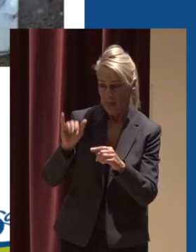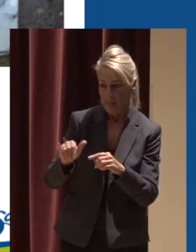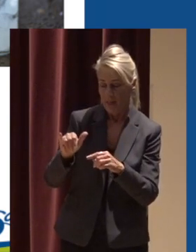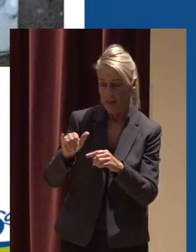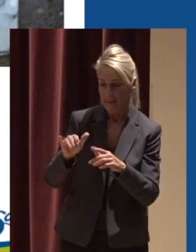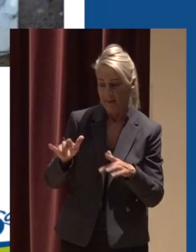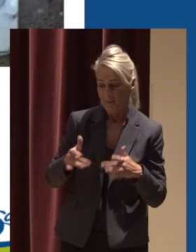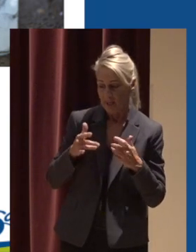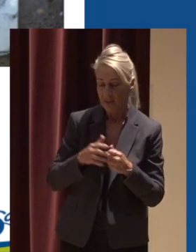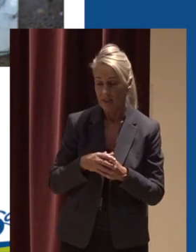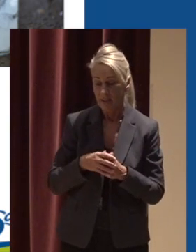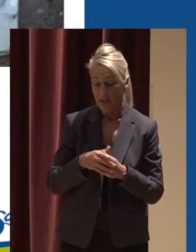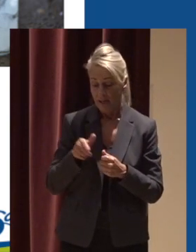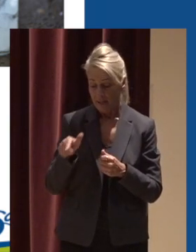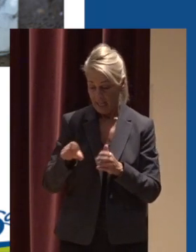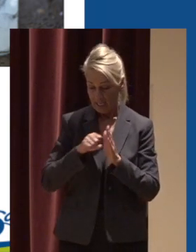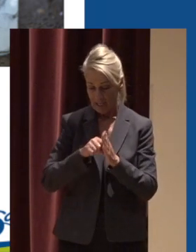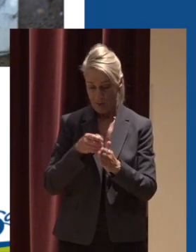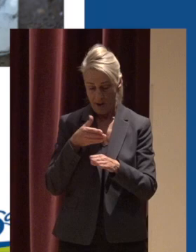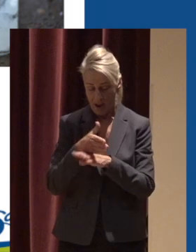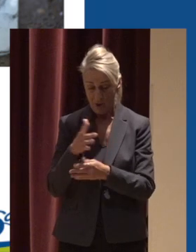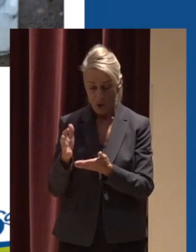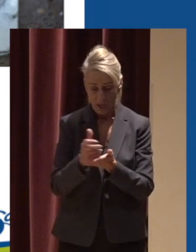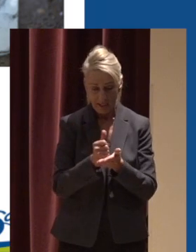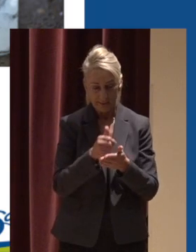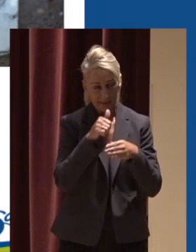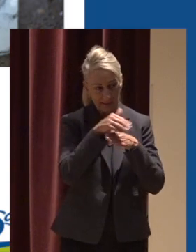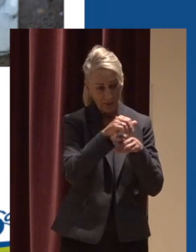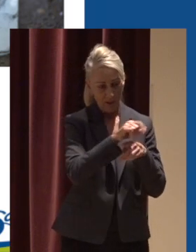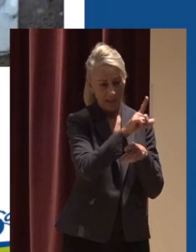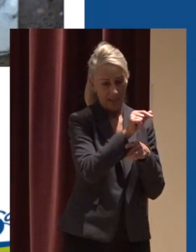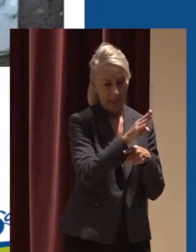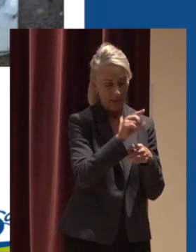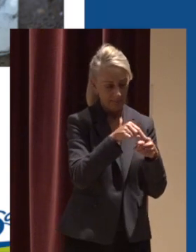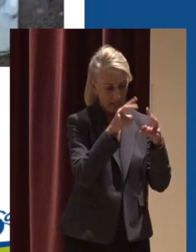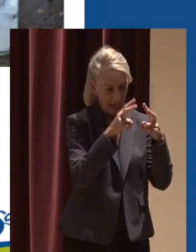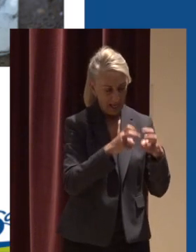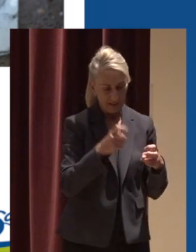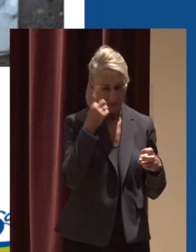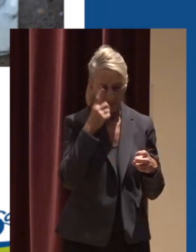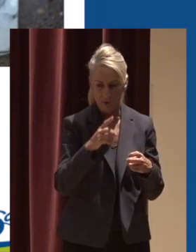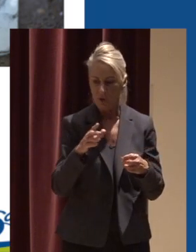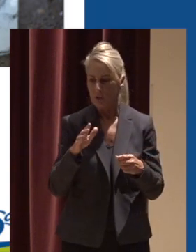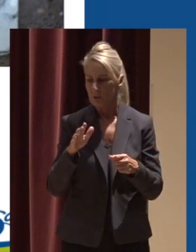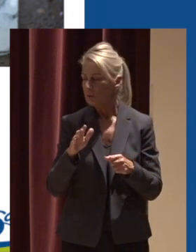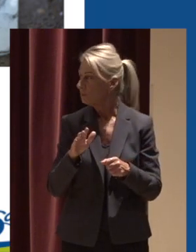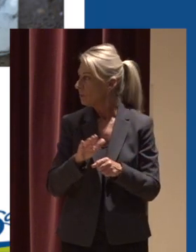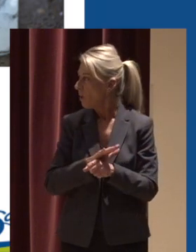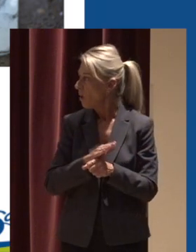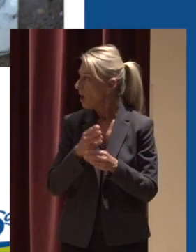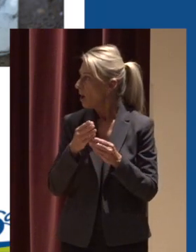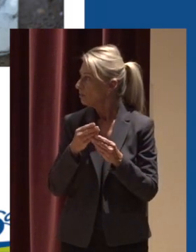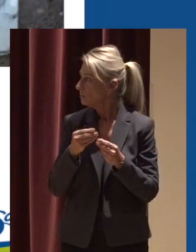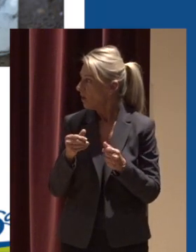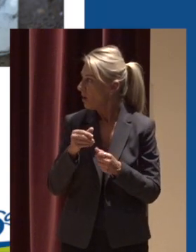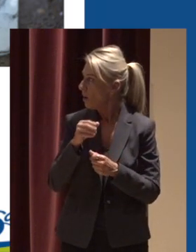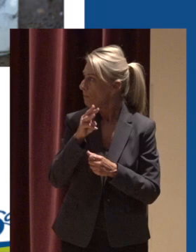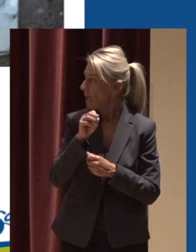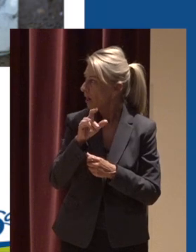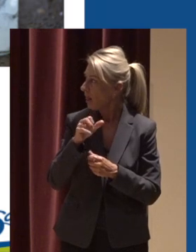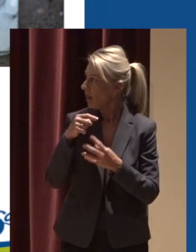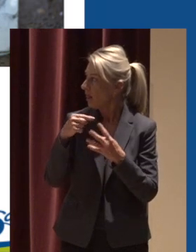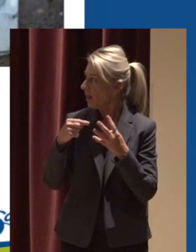and then those samples once they're collected are sent off to our lab to be analyzed for total and dissolved metals suspended solids or